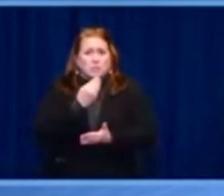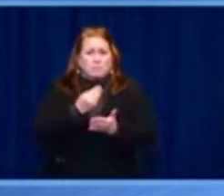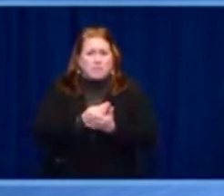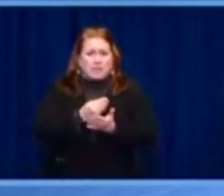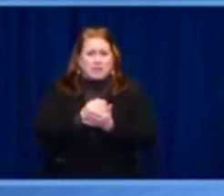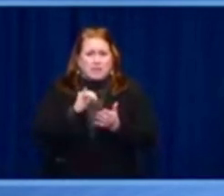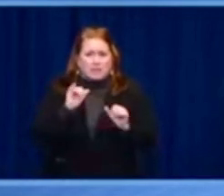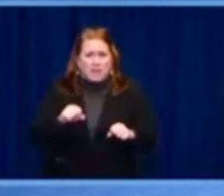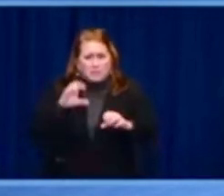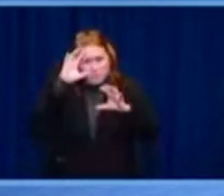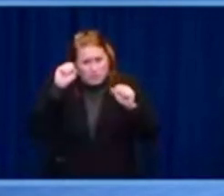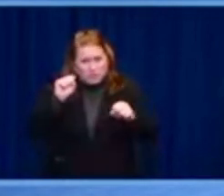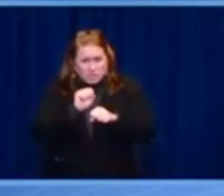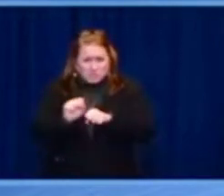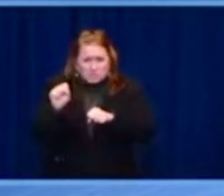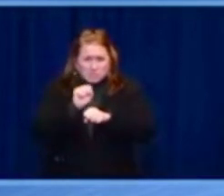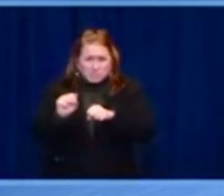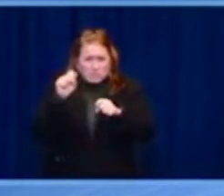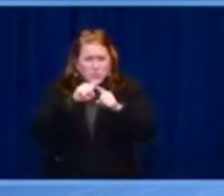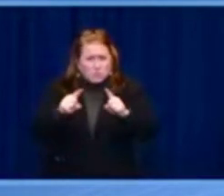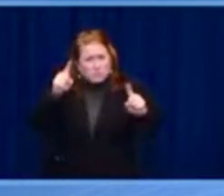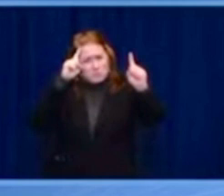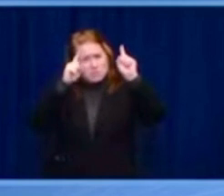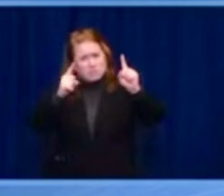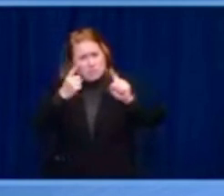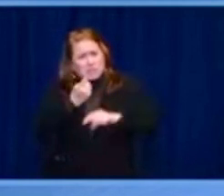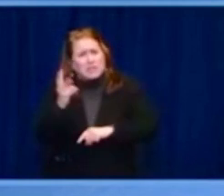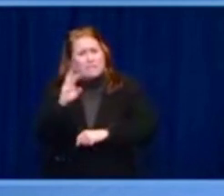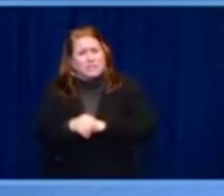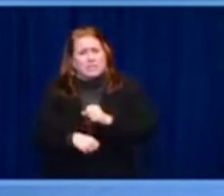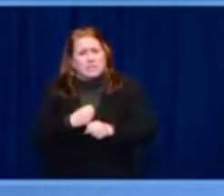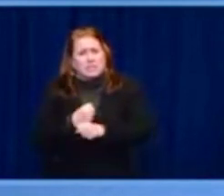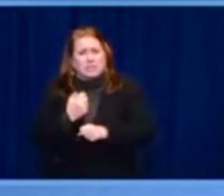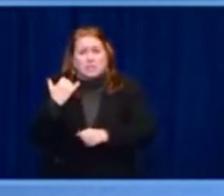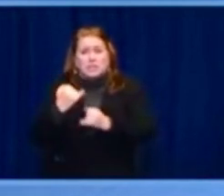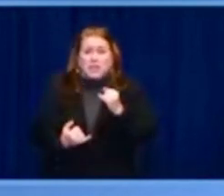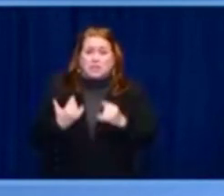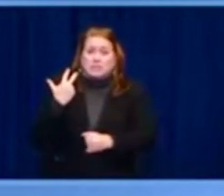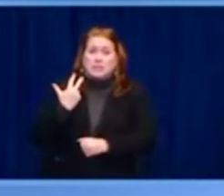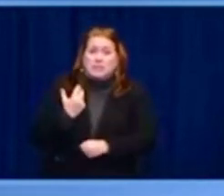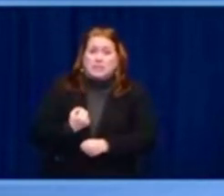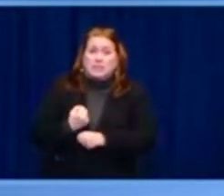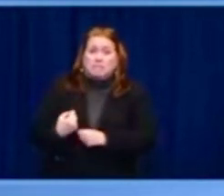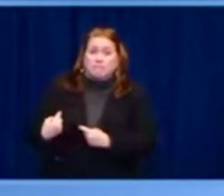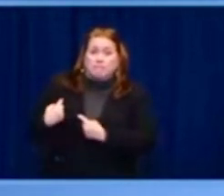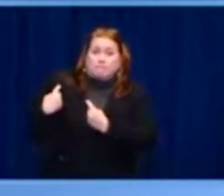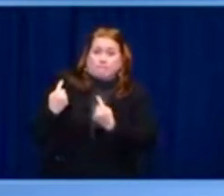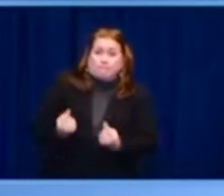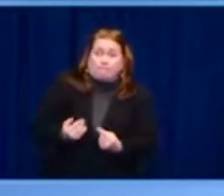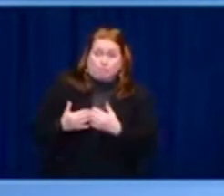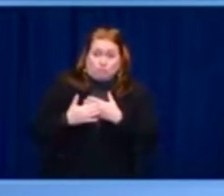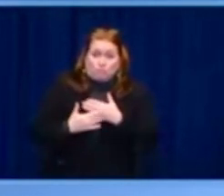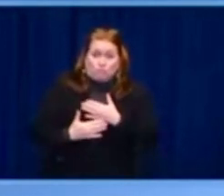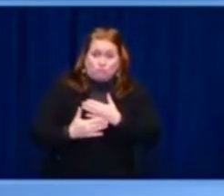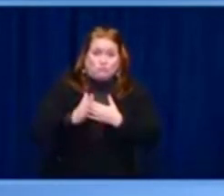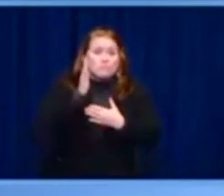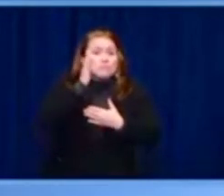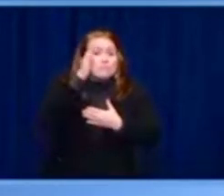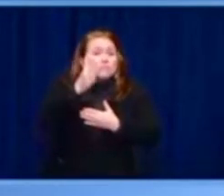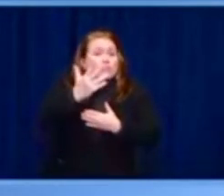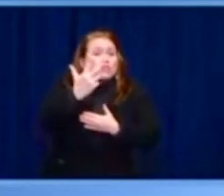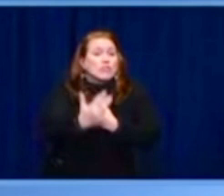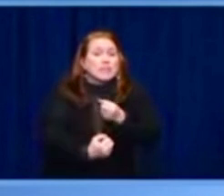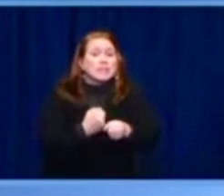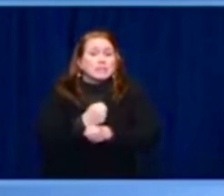can continue to develop that are used to advance democratic governance, not used to